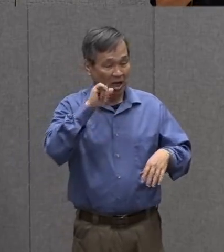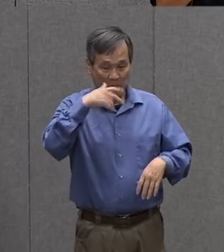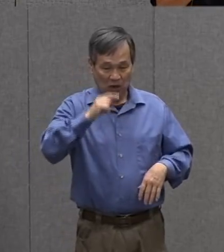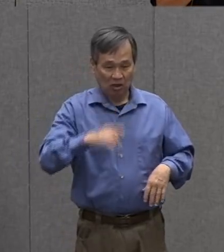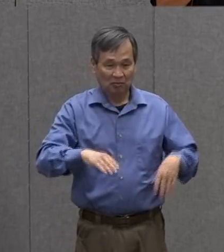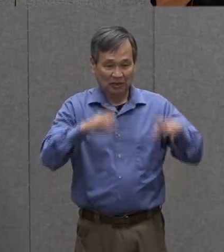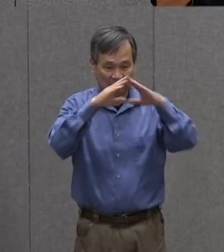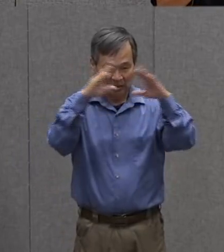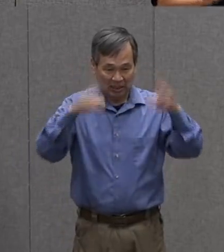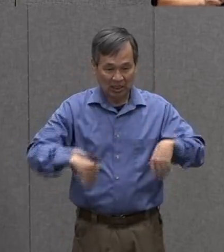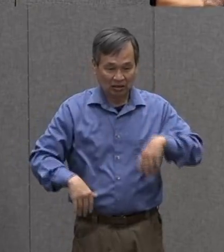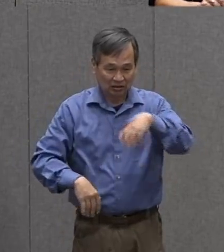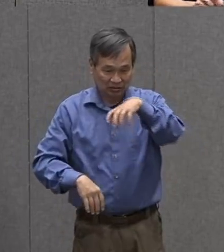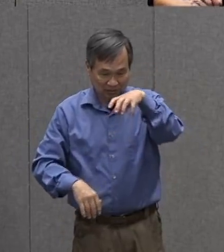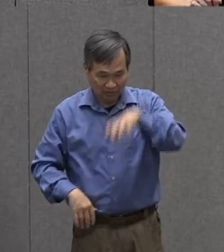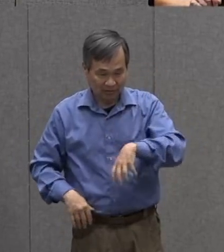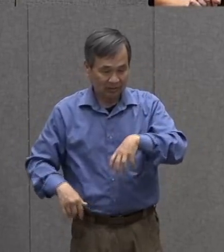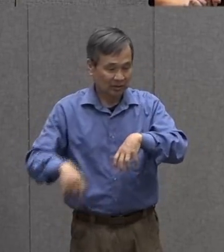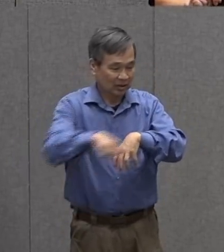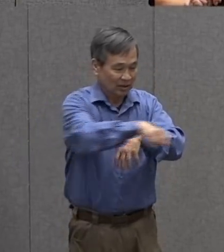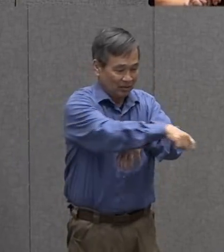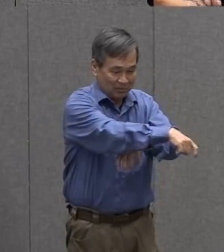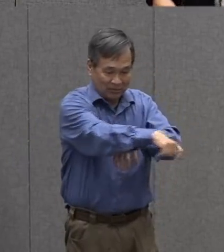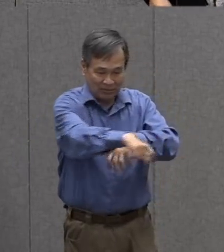is not living